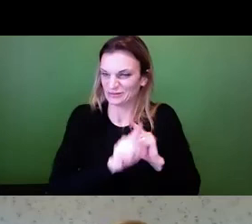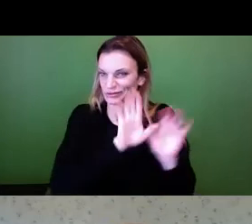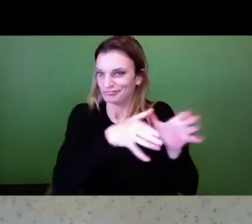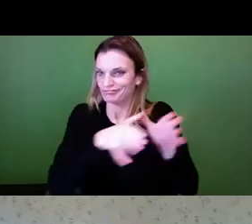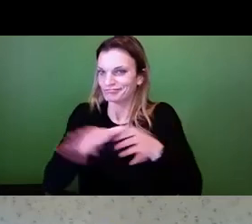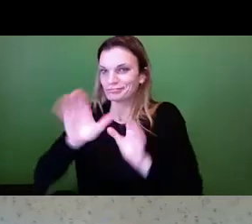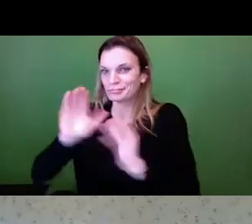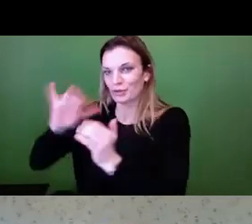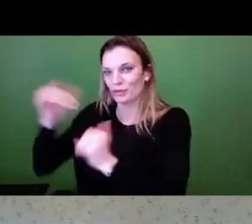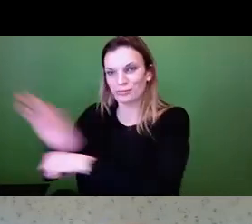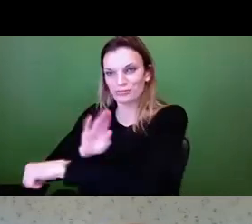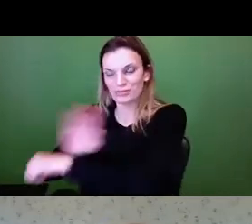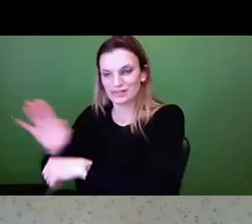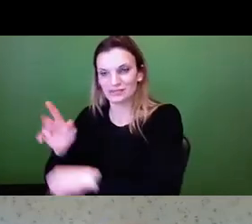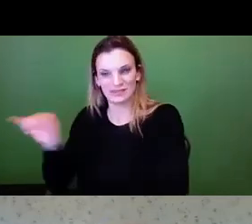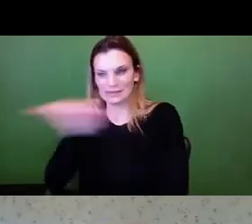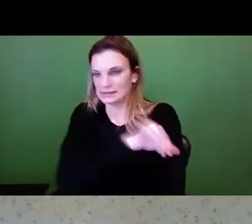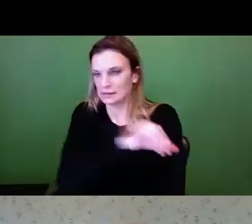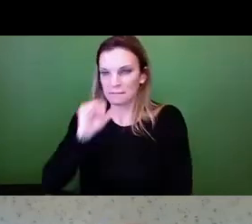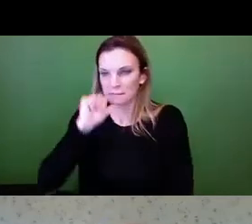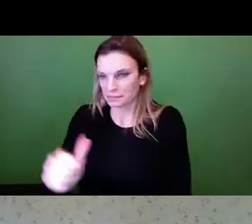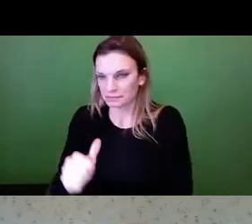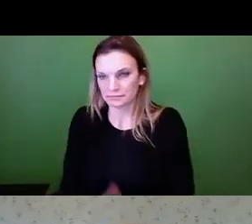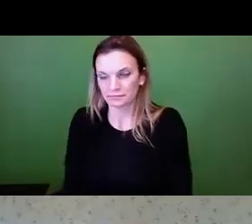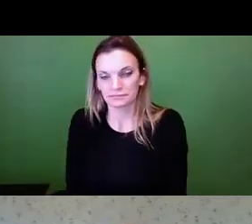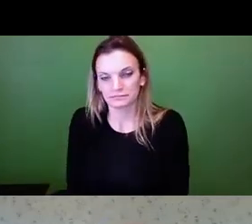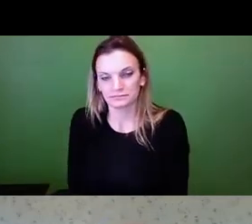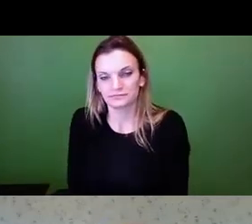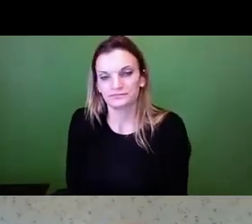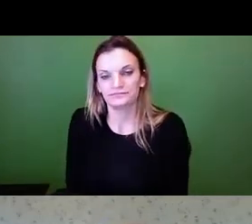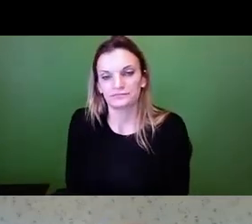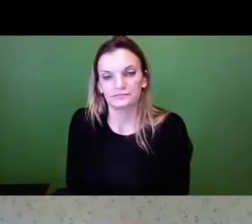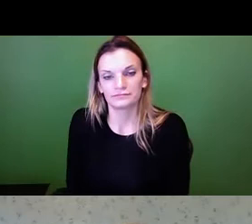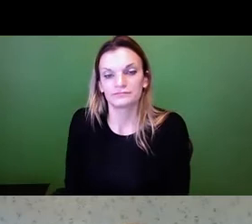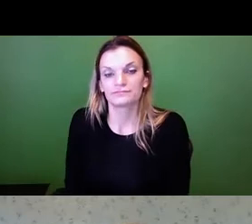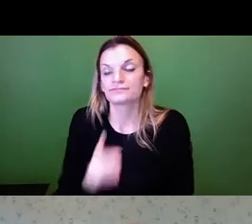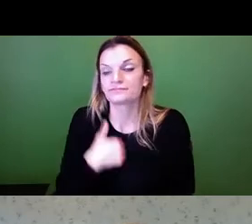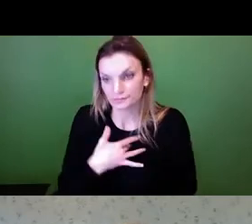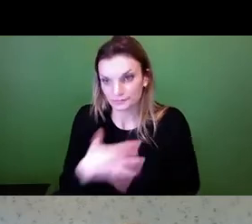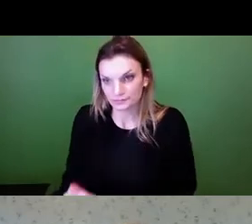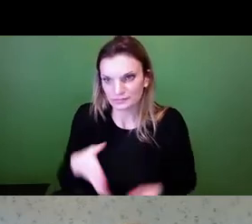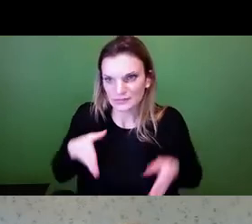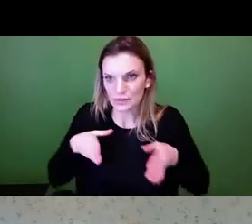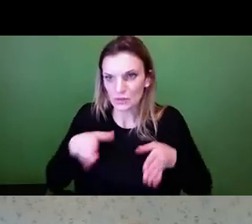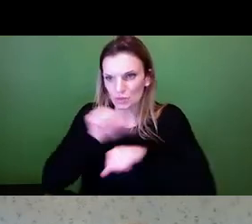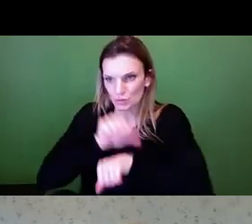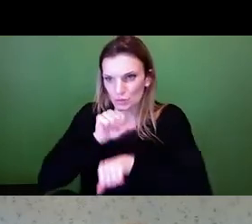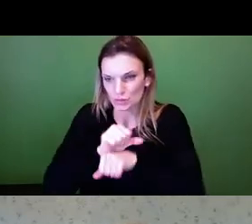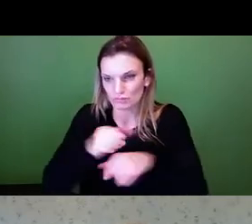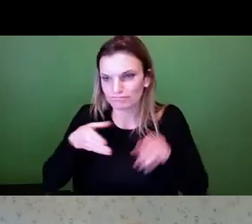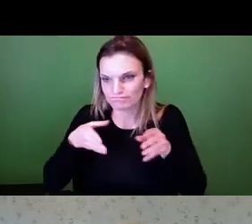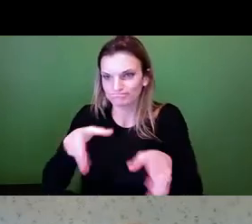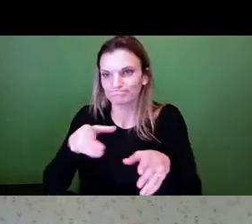Another standard that we deal with, and we do a lot of road work, looking at hazards for